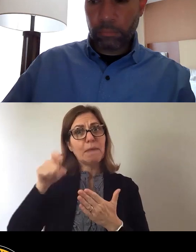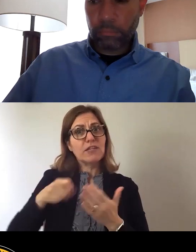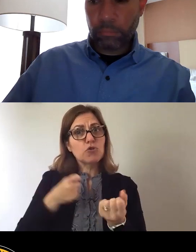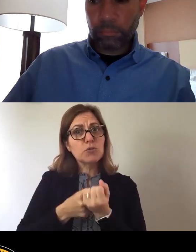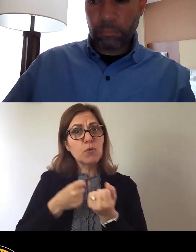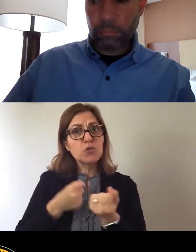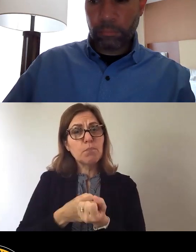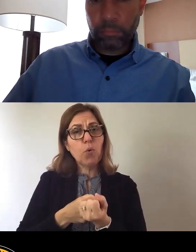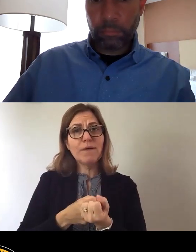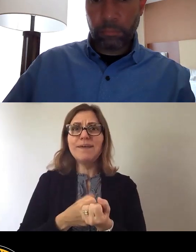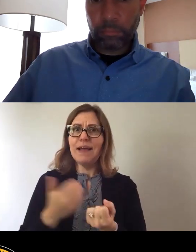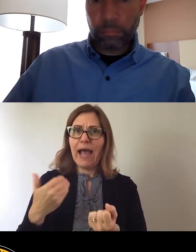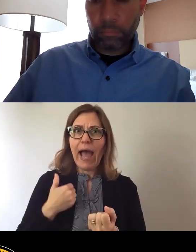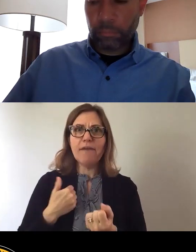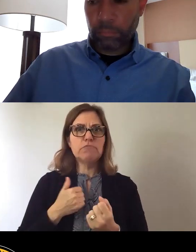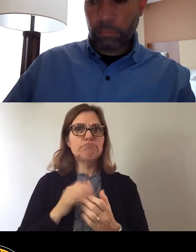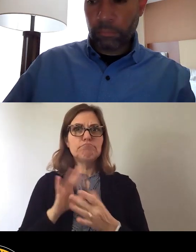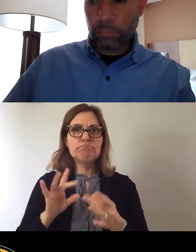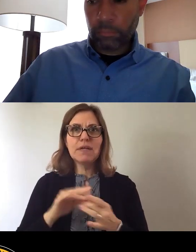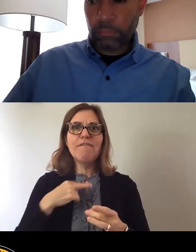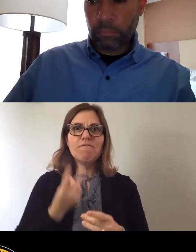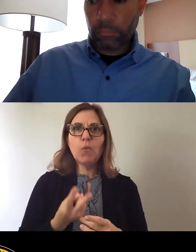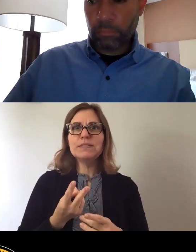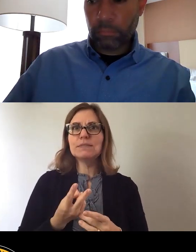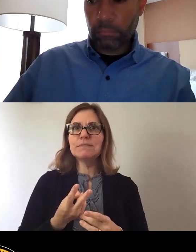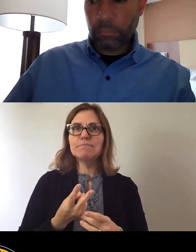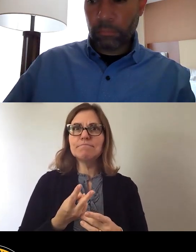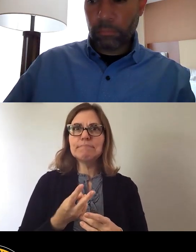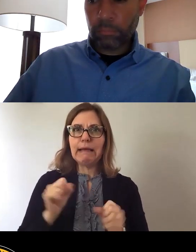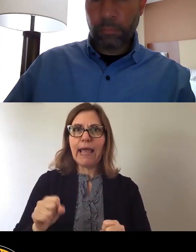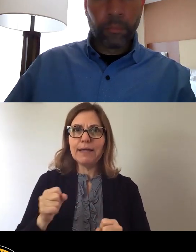have a voice in saying how they should be used. Thank you.